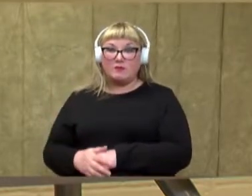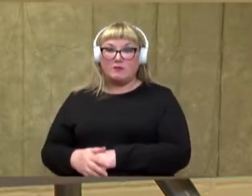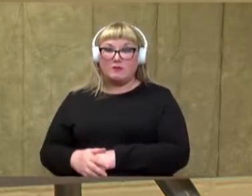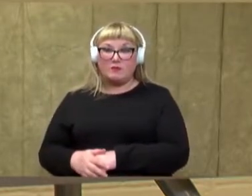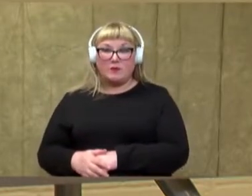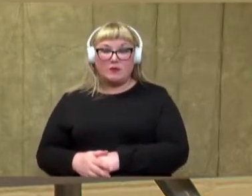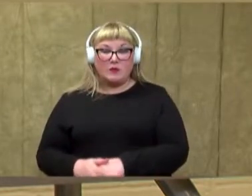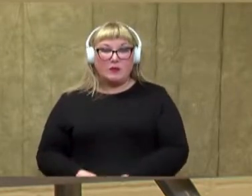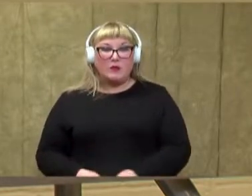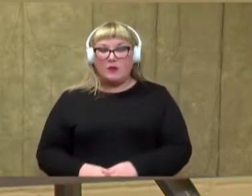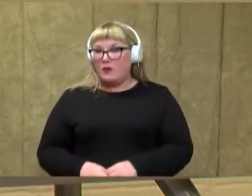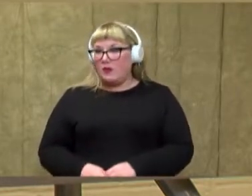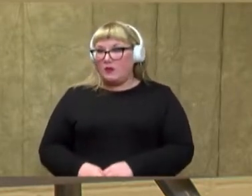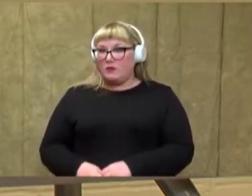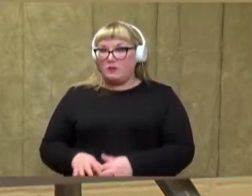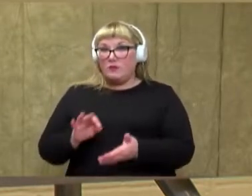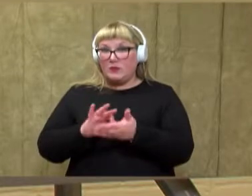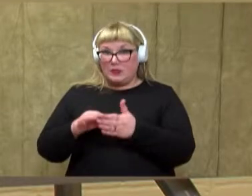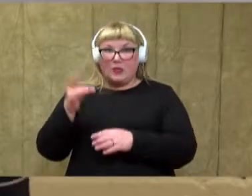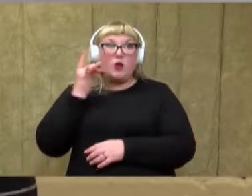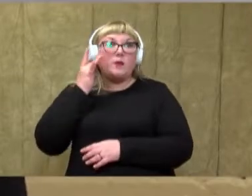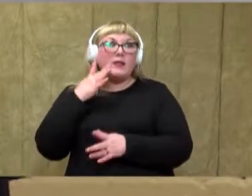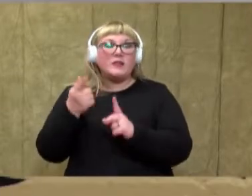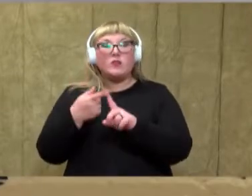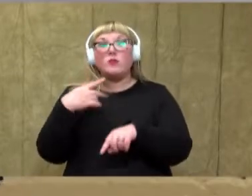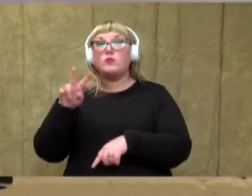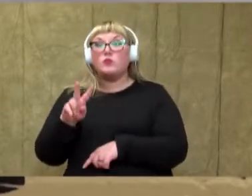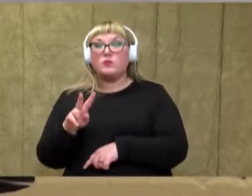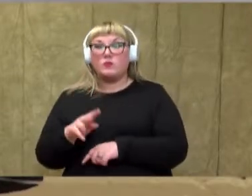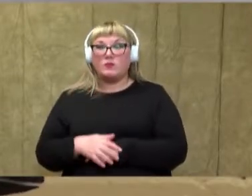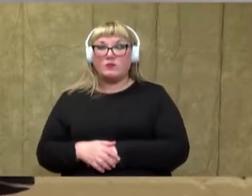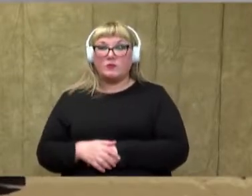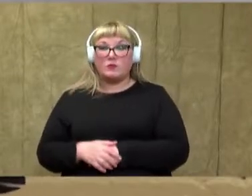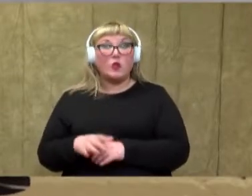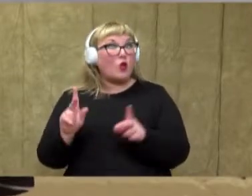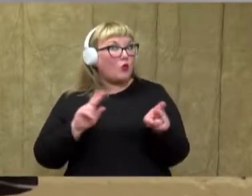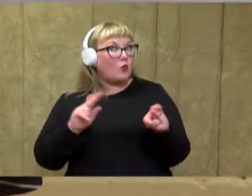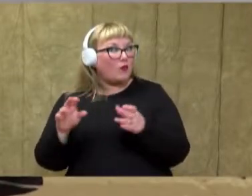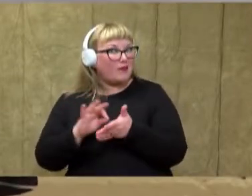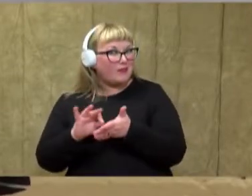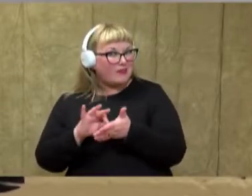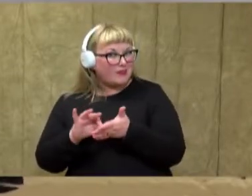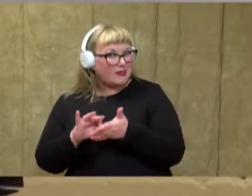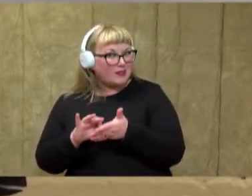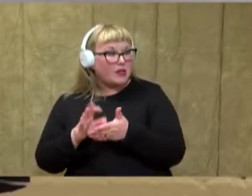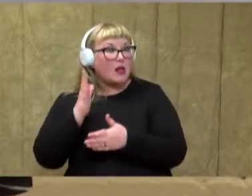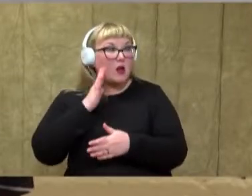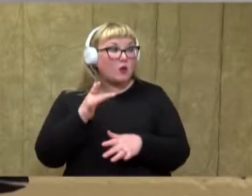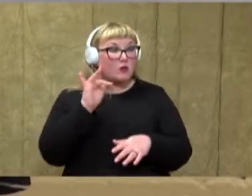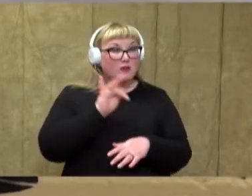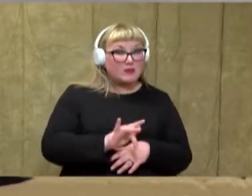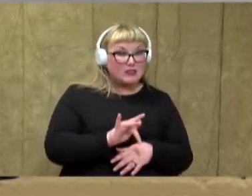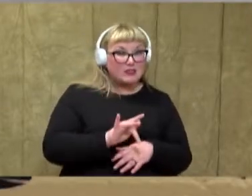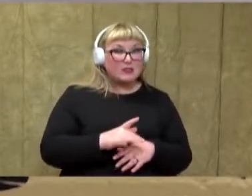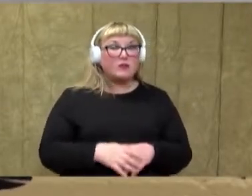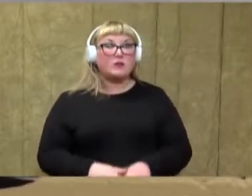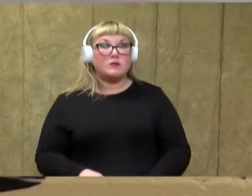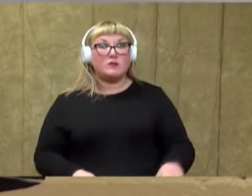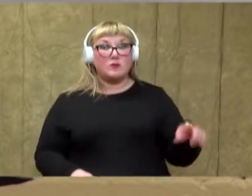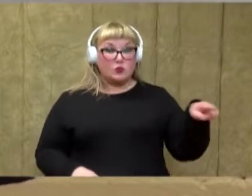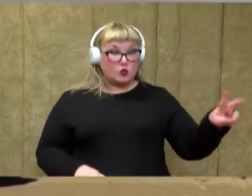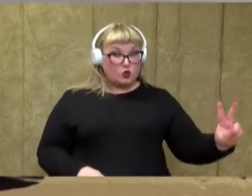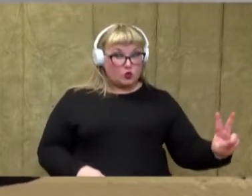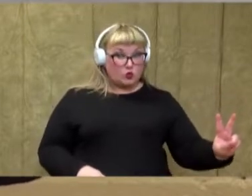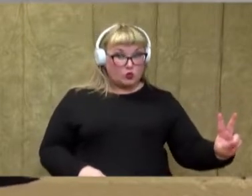let's count our bees from two. Are you ready to count with me? I'm going to touch and count. Let's go.